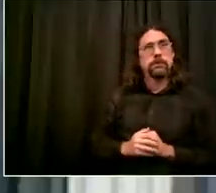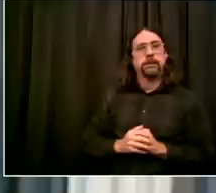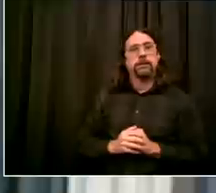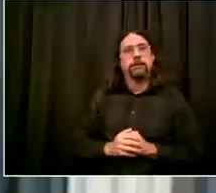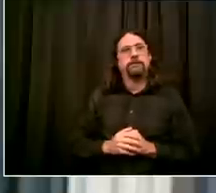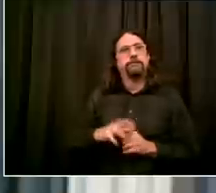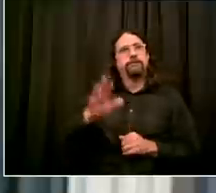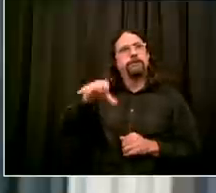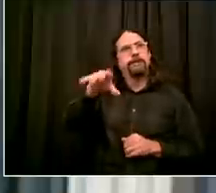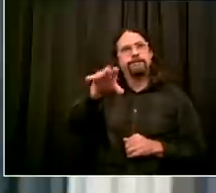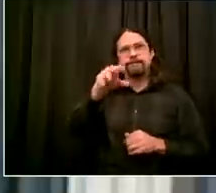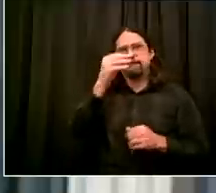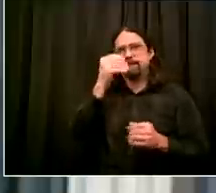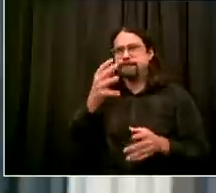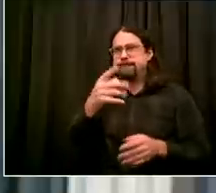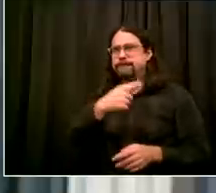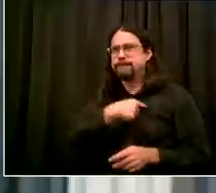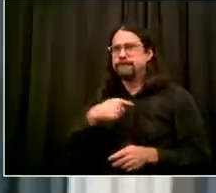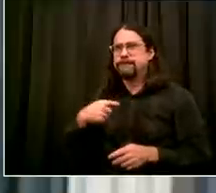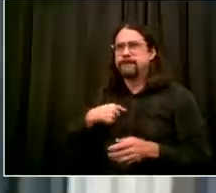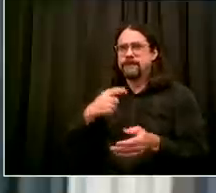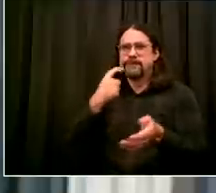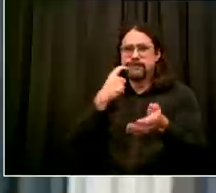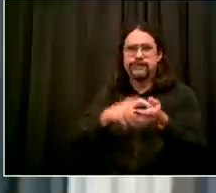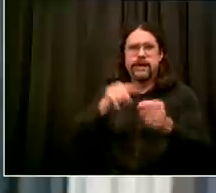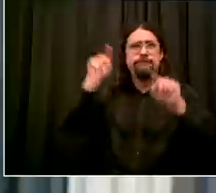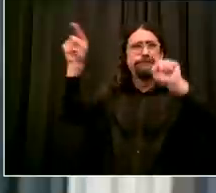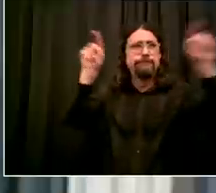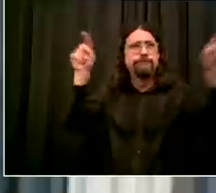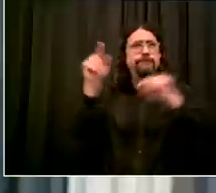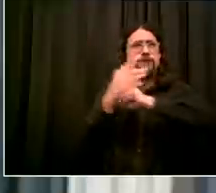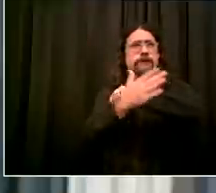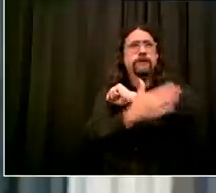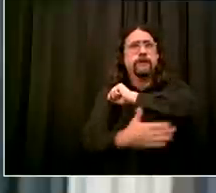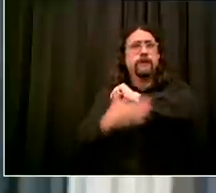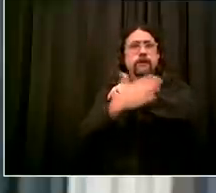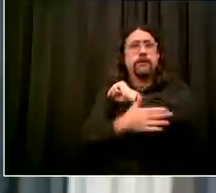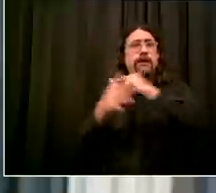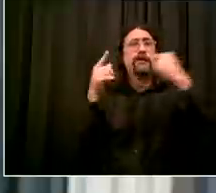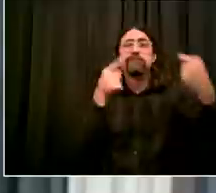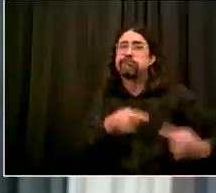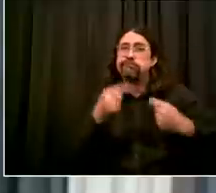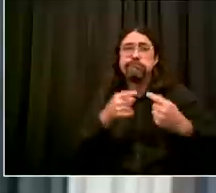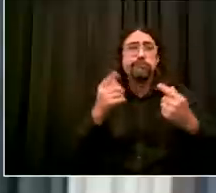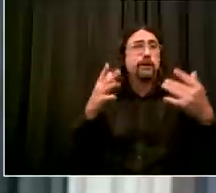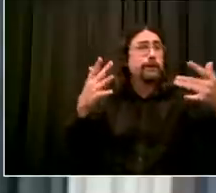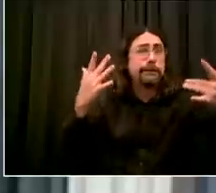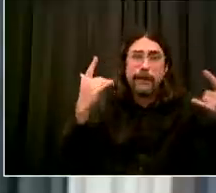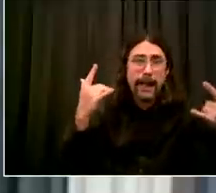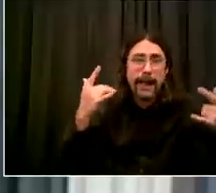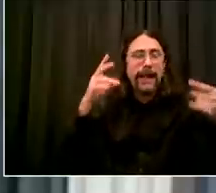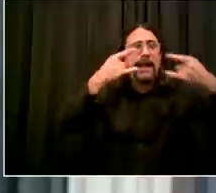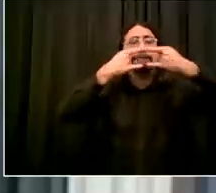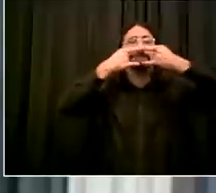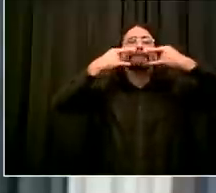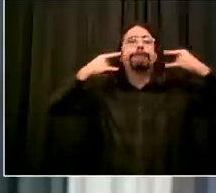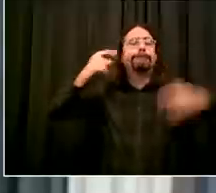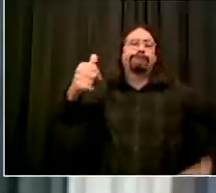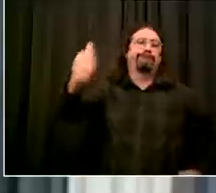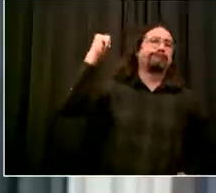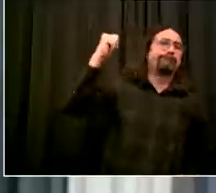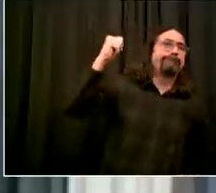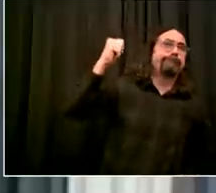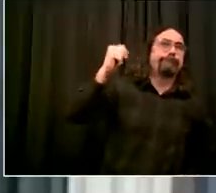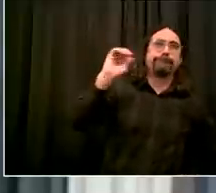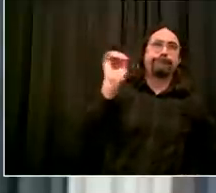crucially important for us to focus on those things because we know what has worked in new york city over the